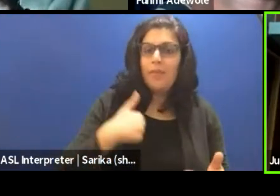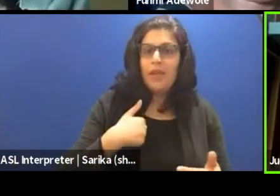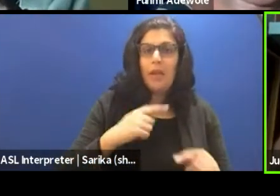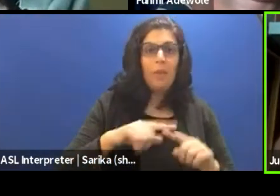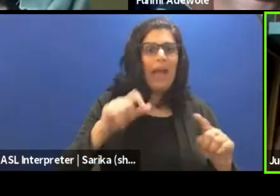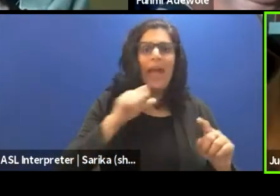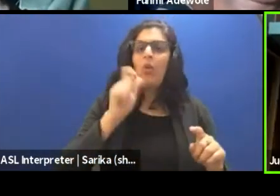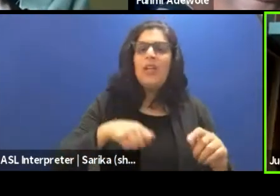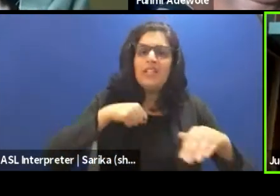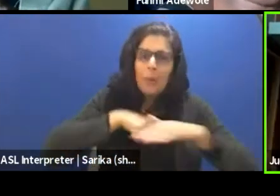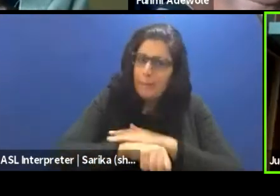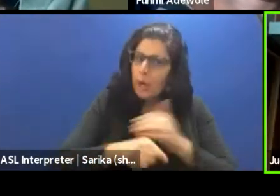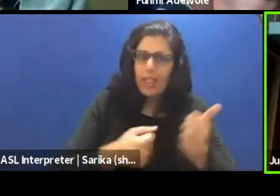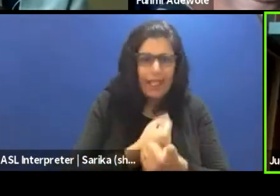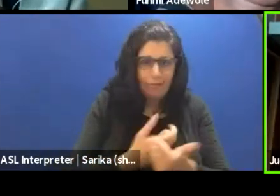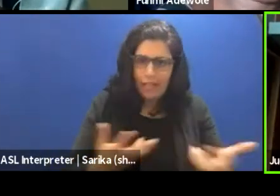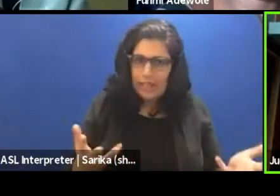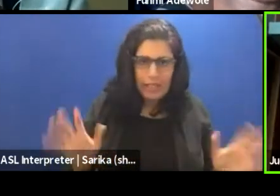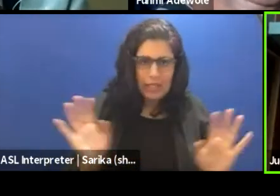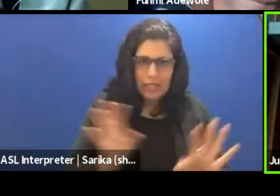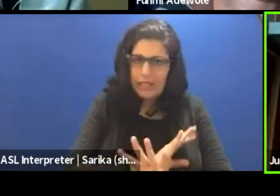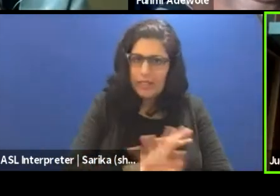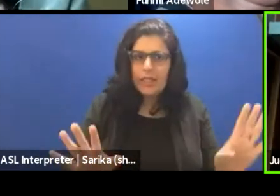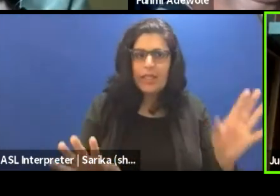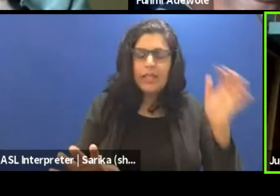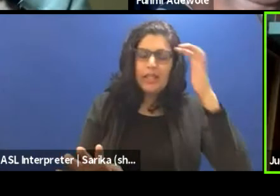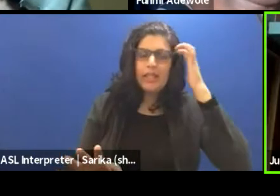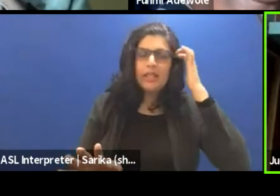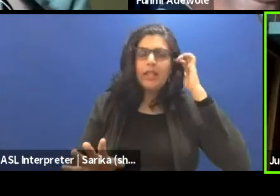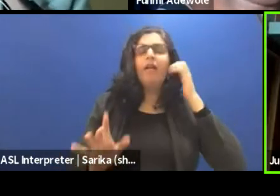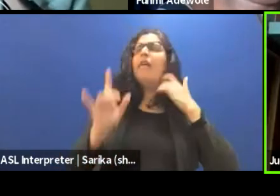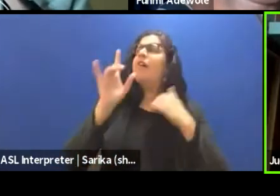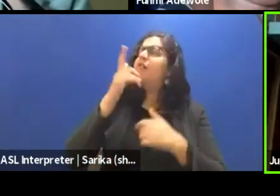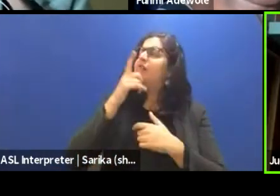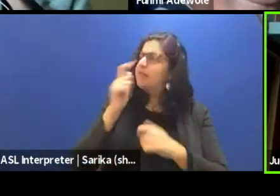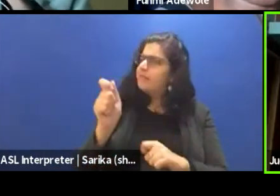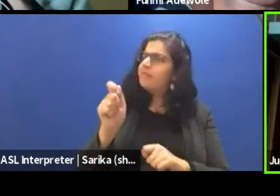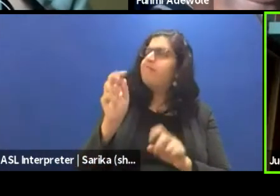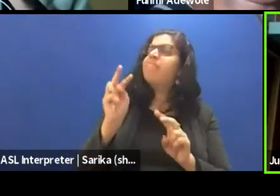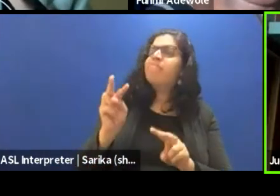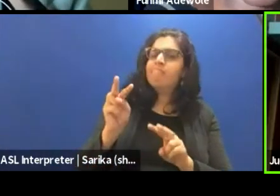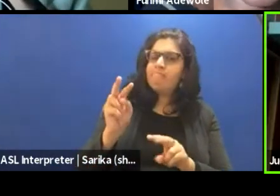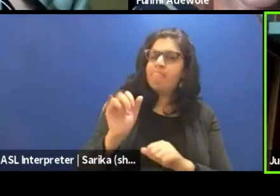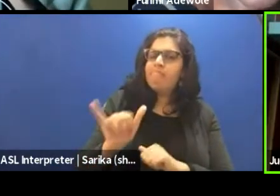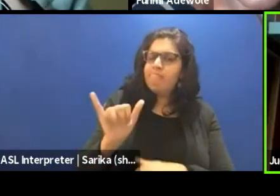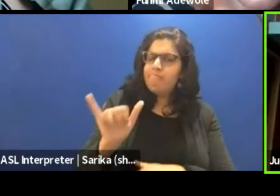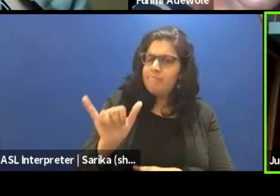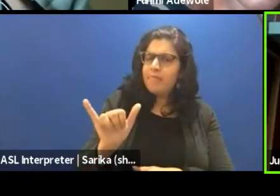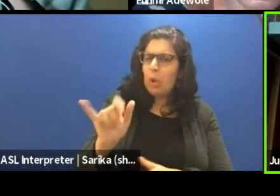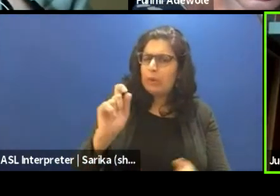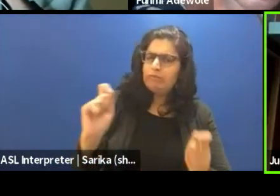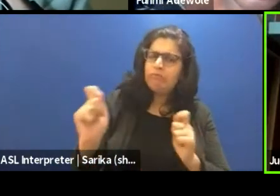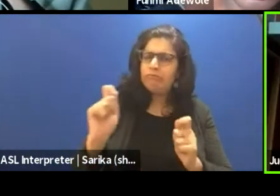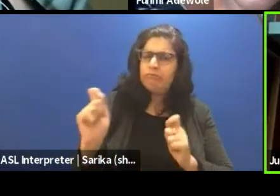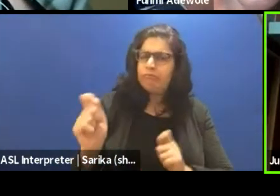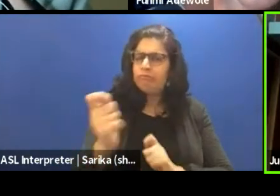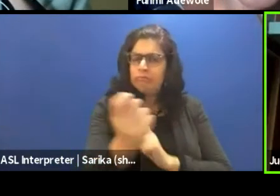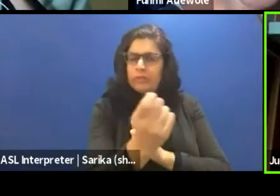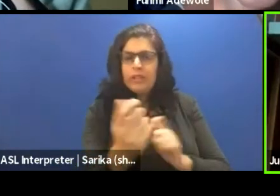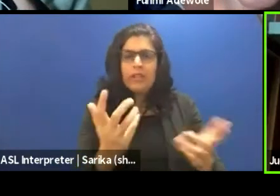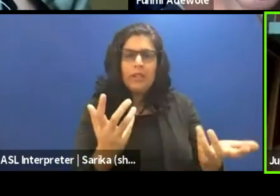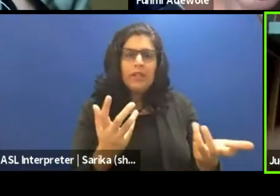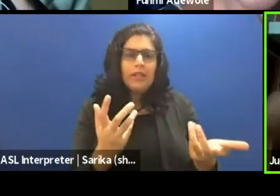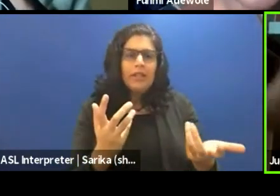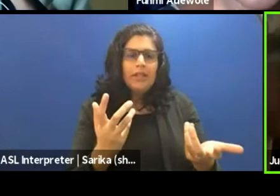And because I have an overall concept, I can now say, hmm, it's interesting how you, you know, so let's change this. Let's because they, because